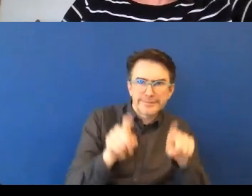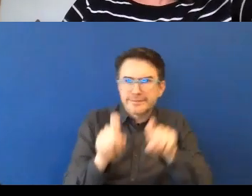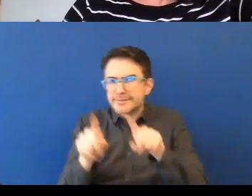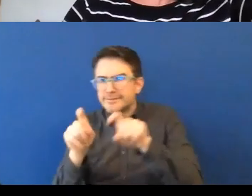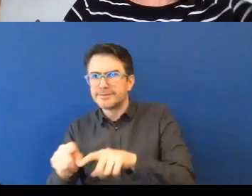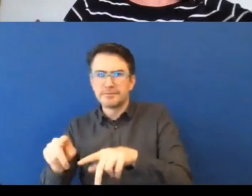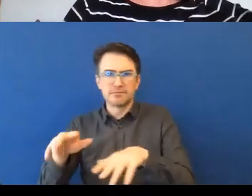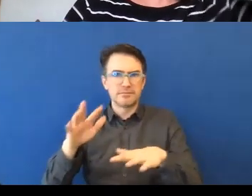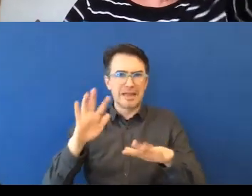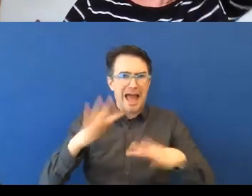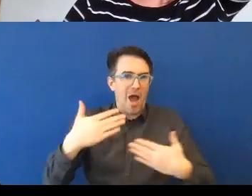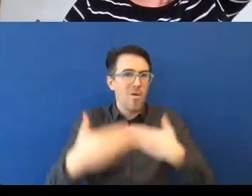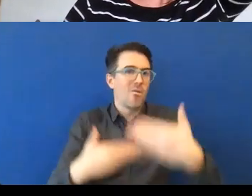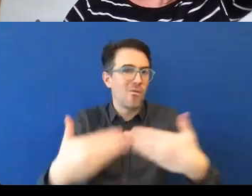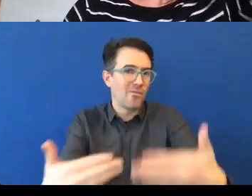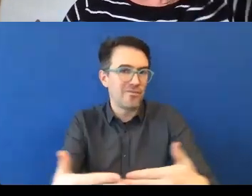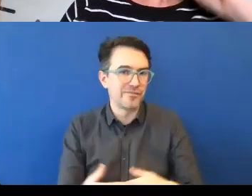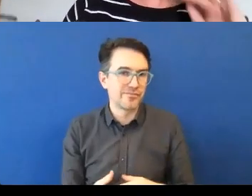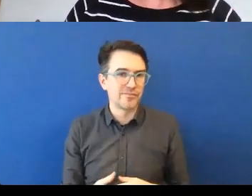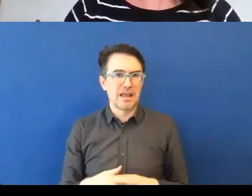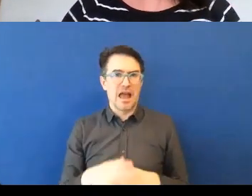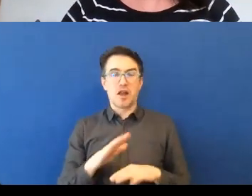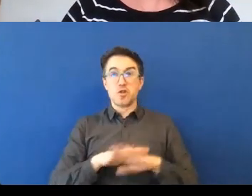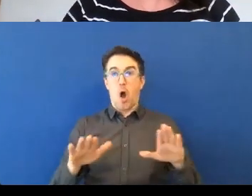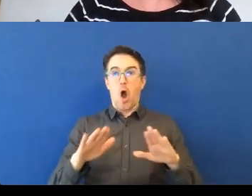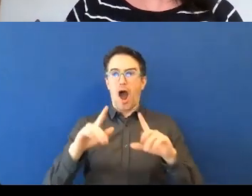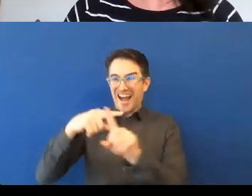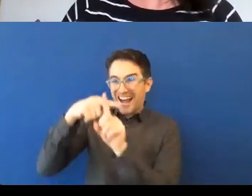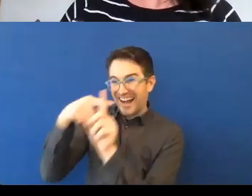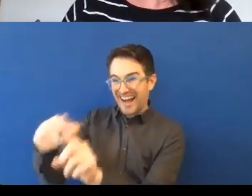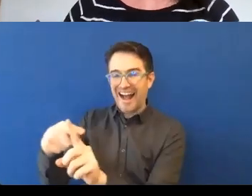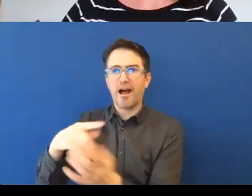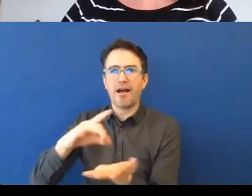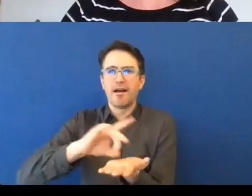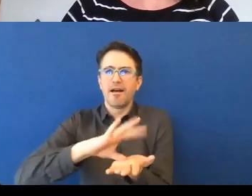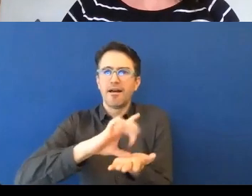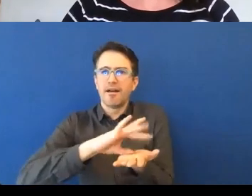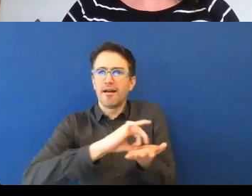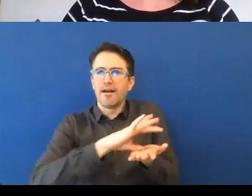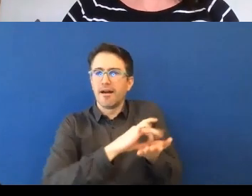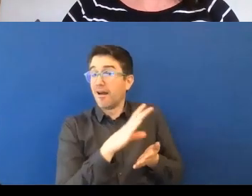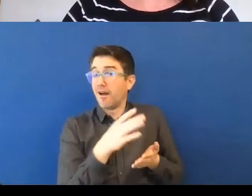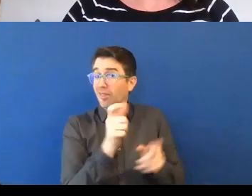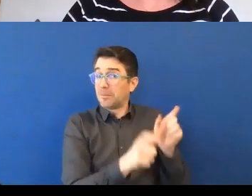I'm going to switch now to Neil. This is our last question before we go to the Q&A.